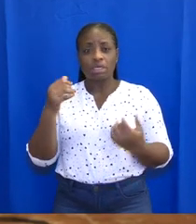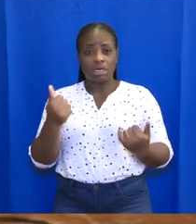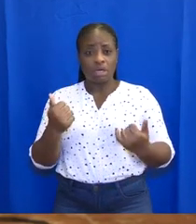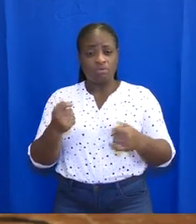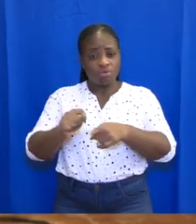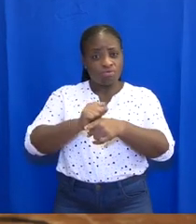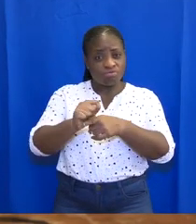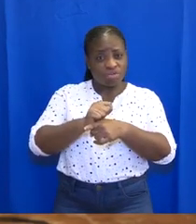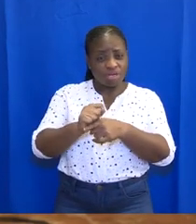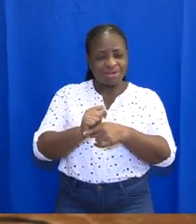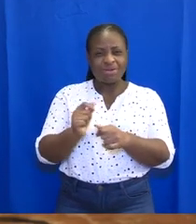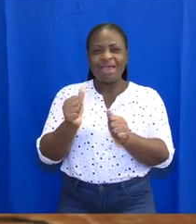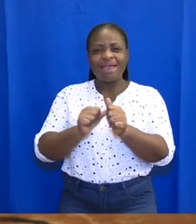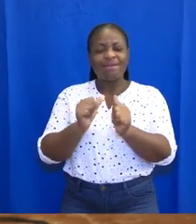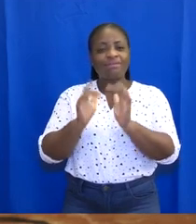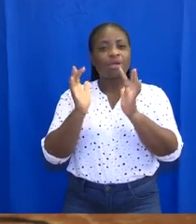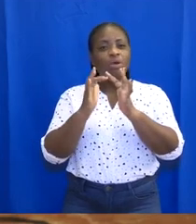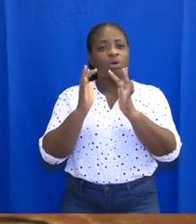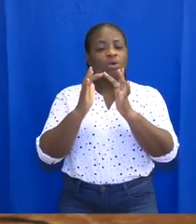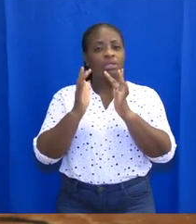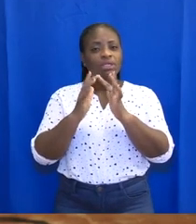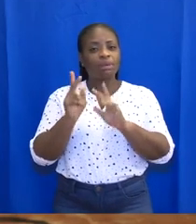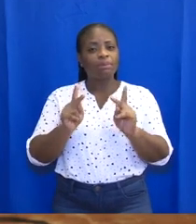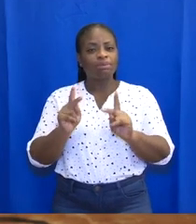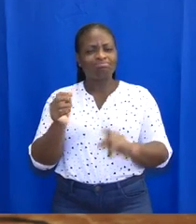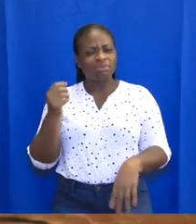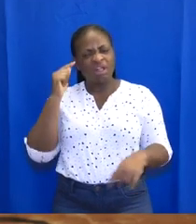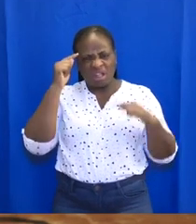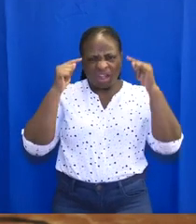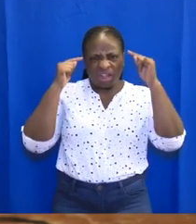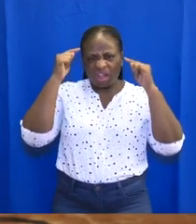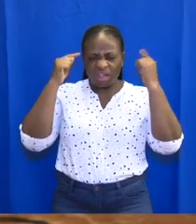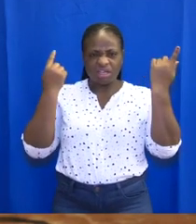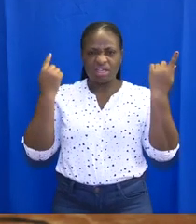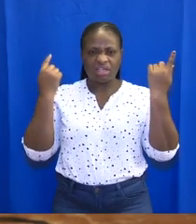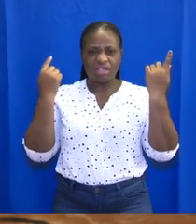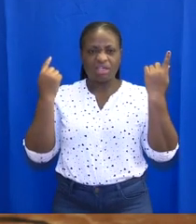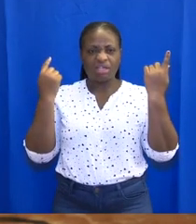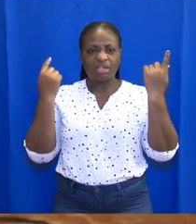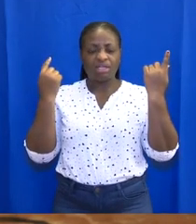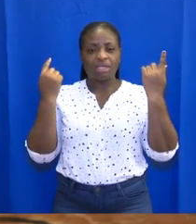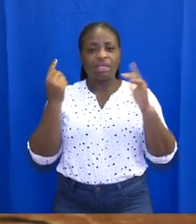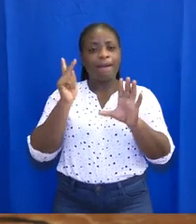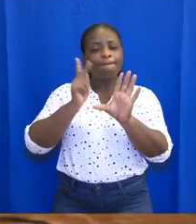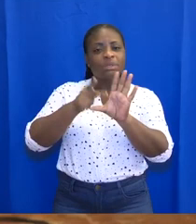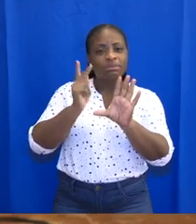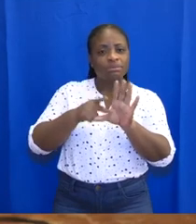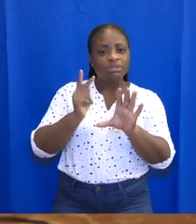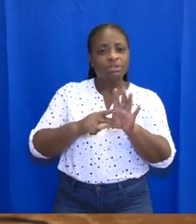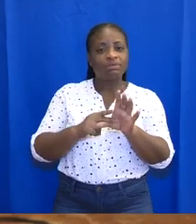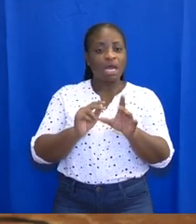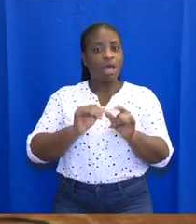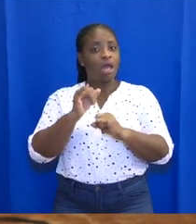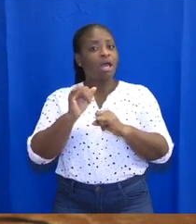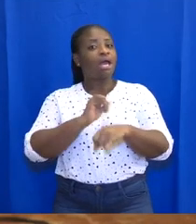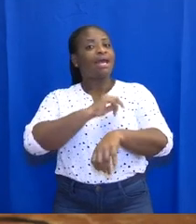training in all contact sports, taking into consideration the imminent participation of our national